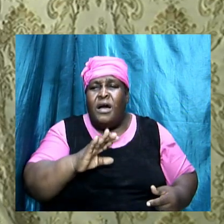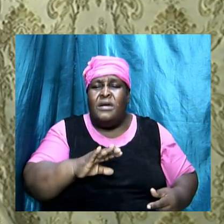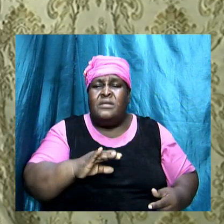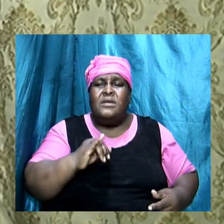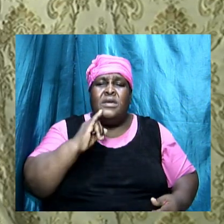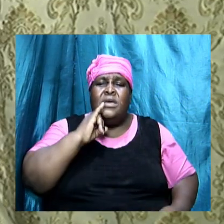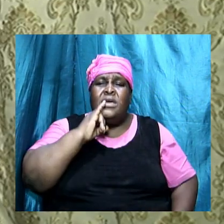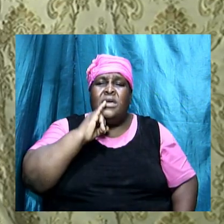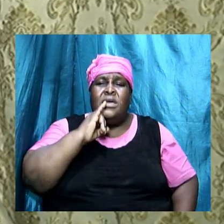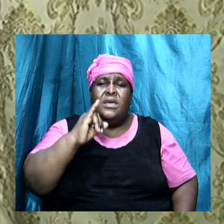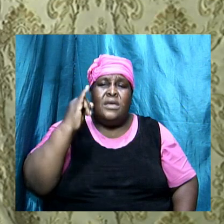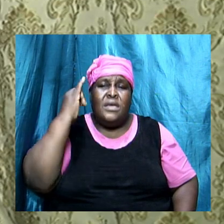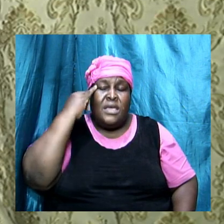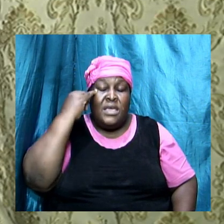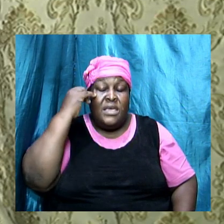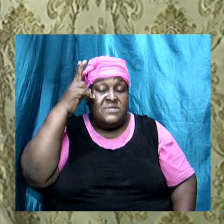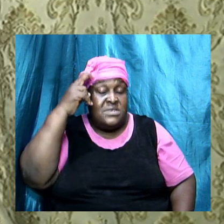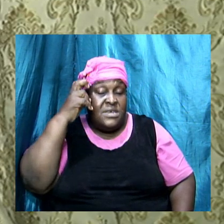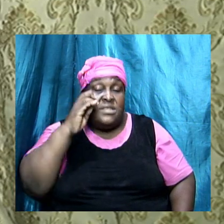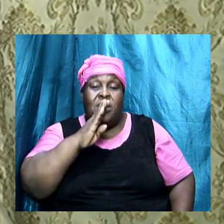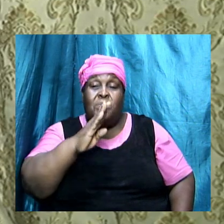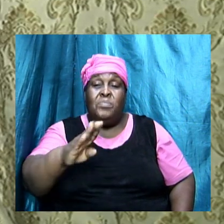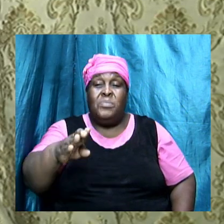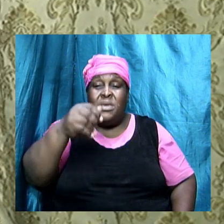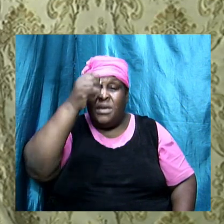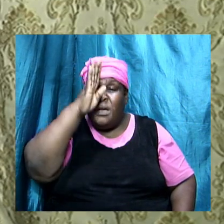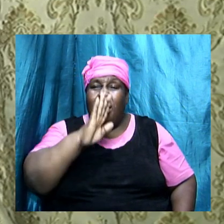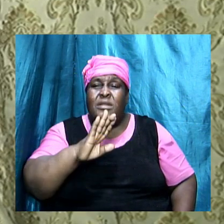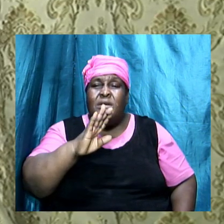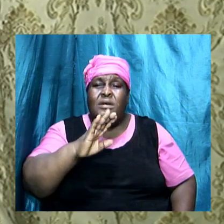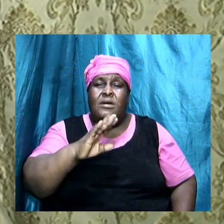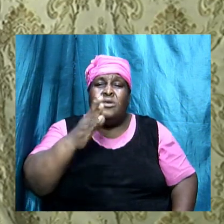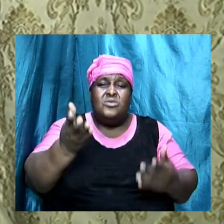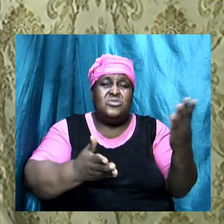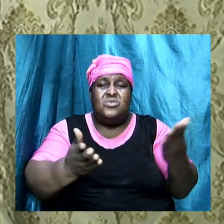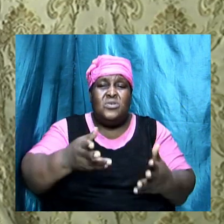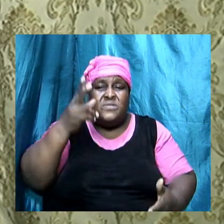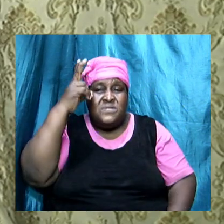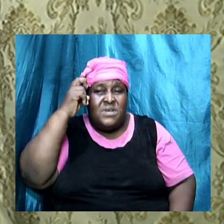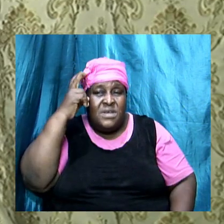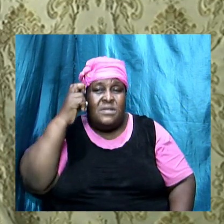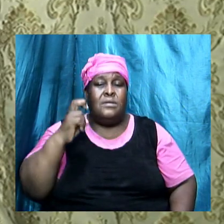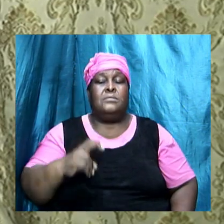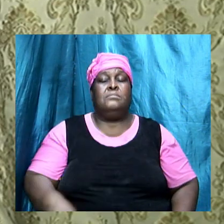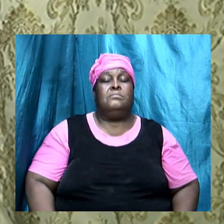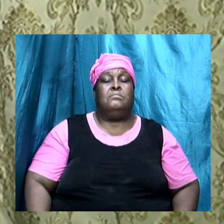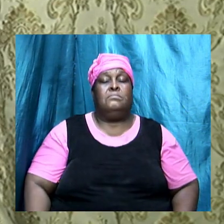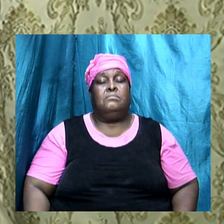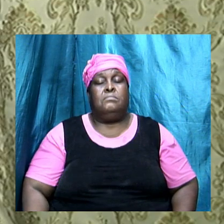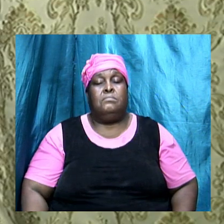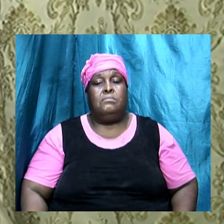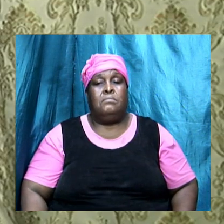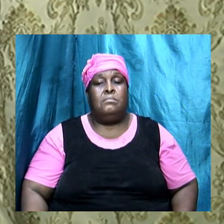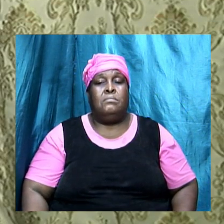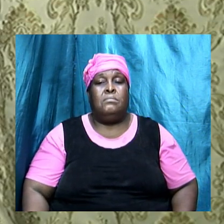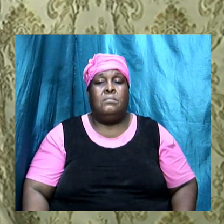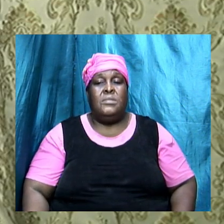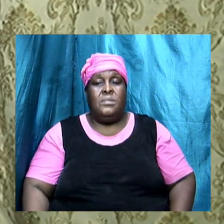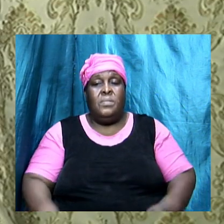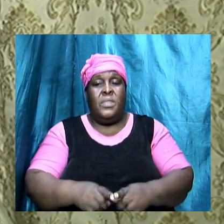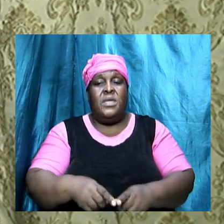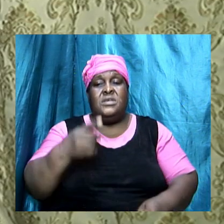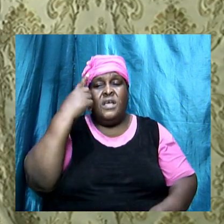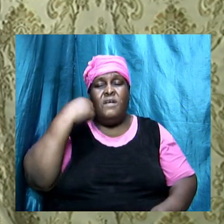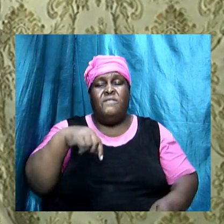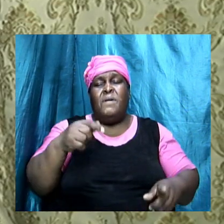true God and his name is Jesus Christ and if he is God then serve him God just said as for